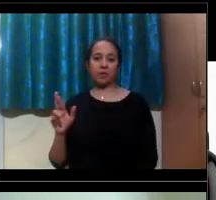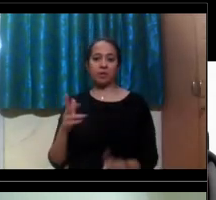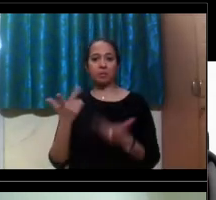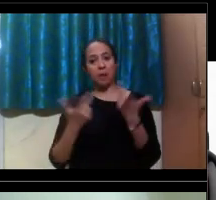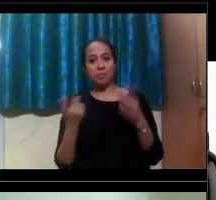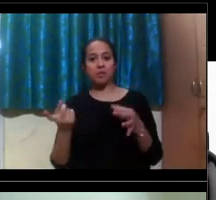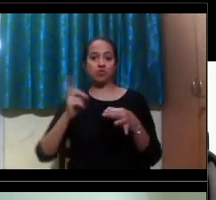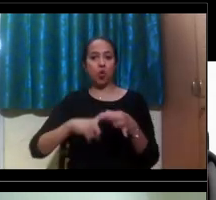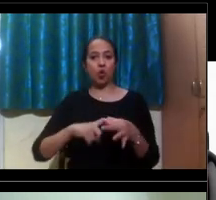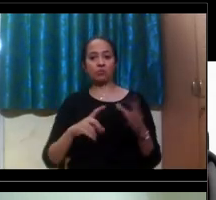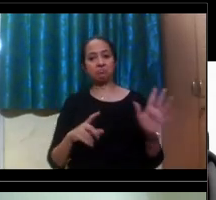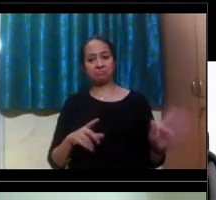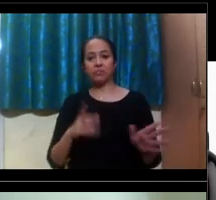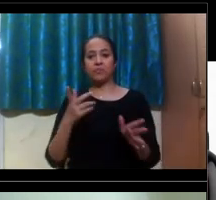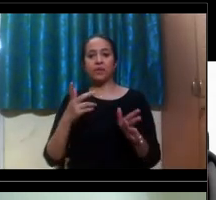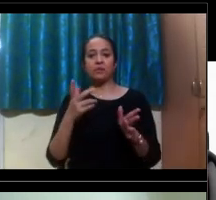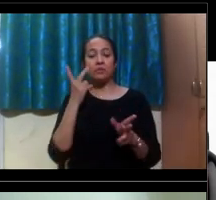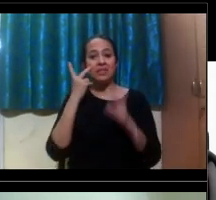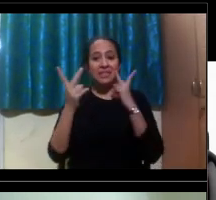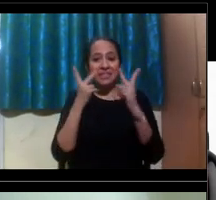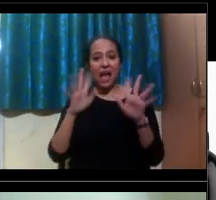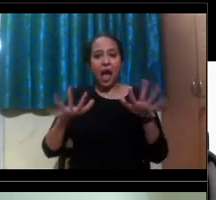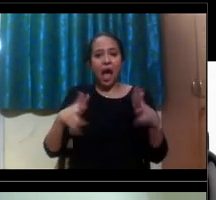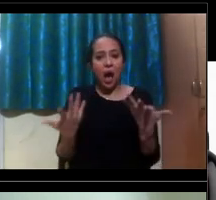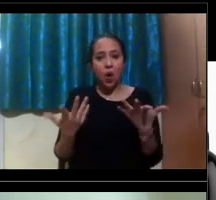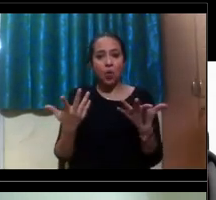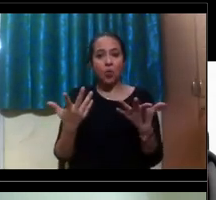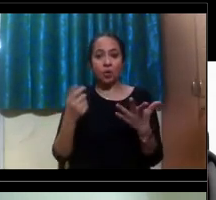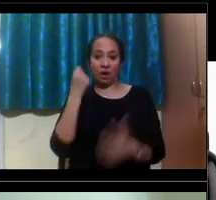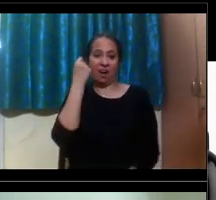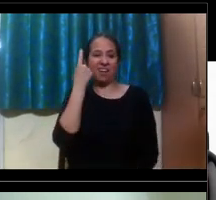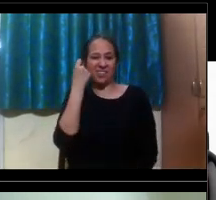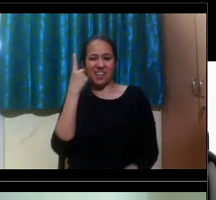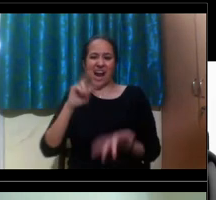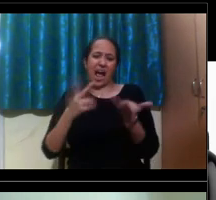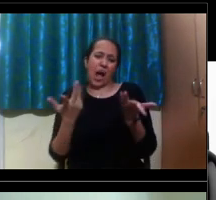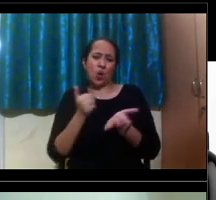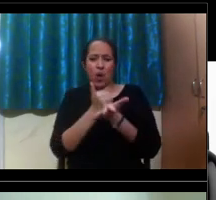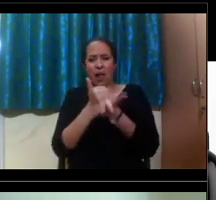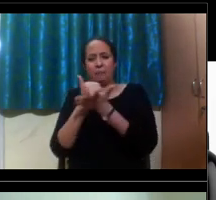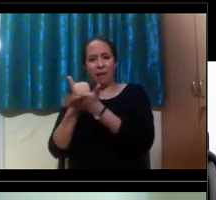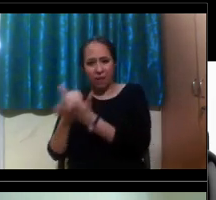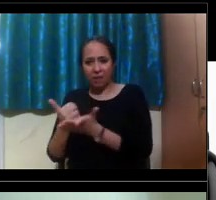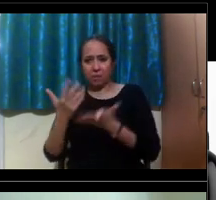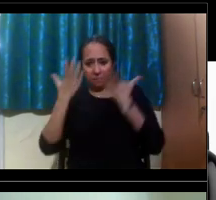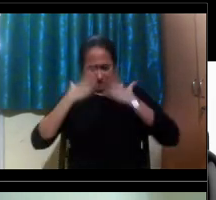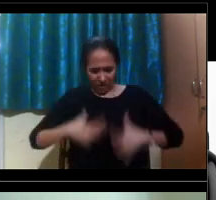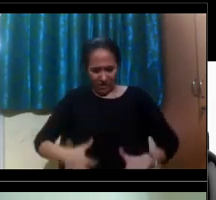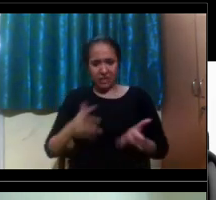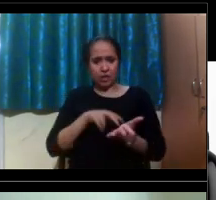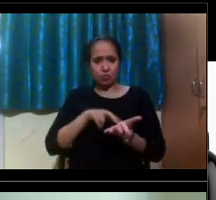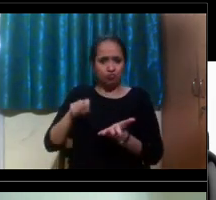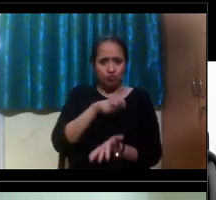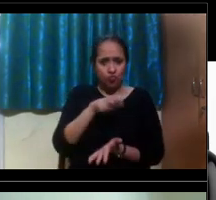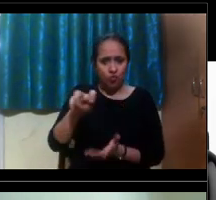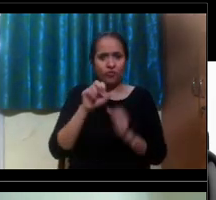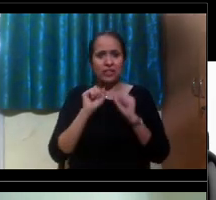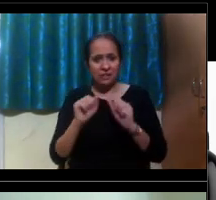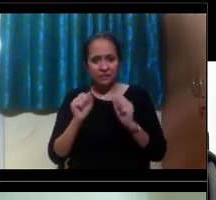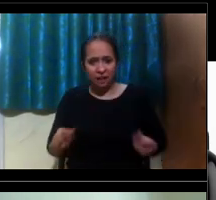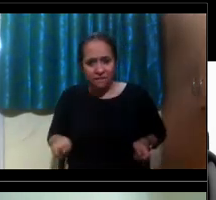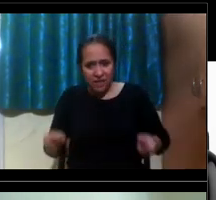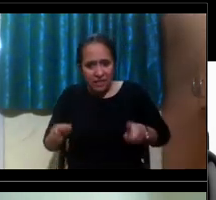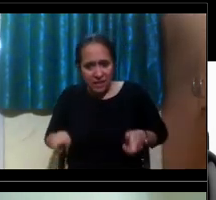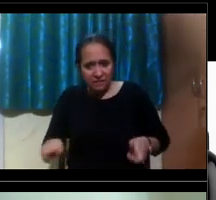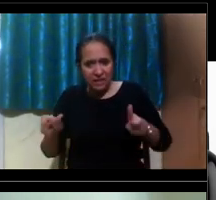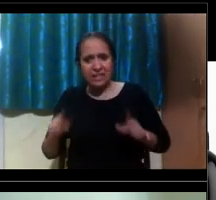class with you is ensuring that understand they're just kind of attending, helping you with those physical related needs, but they're not necessarily there to teach